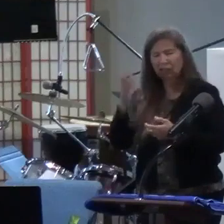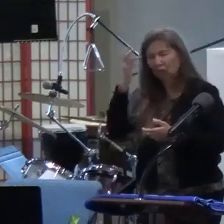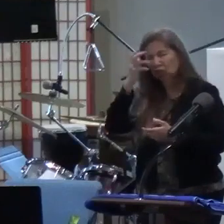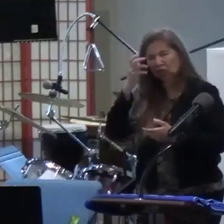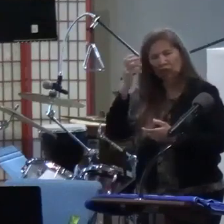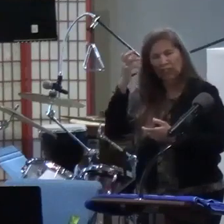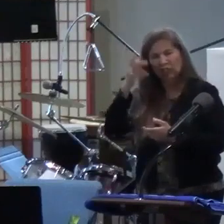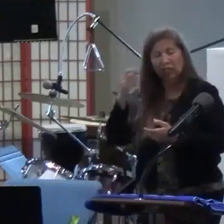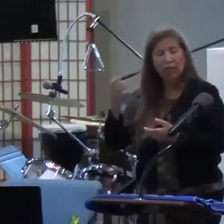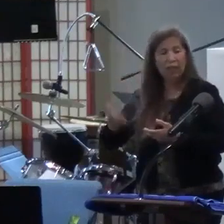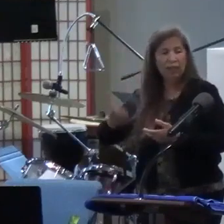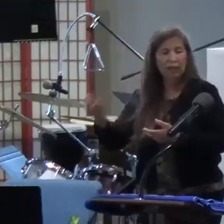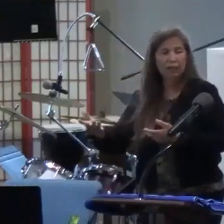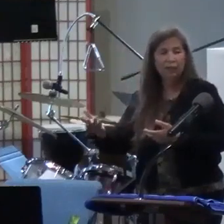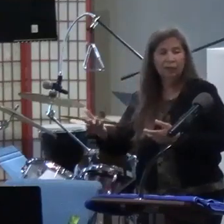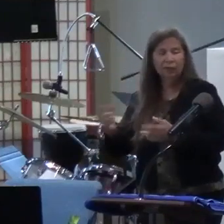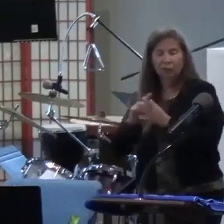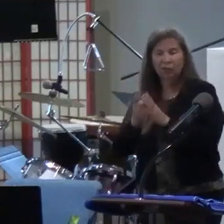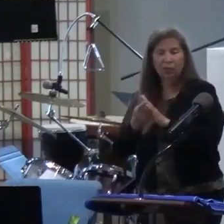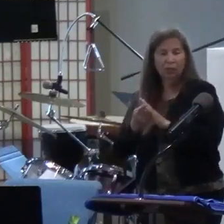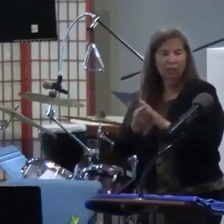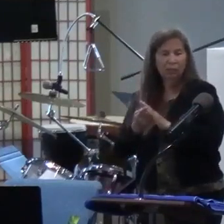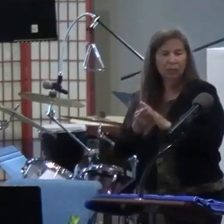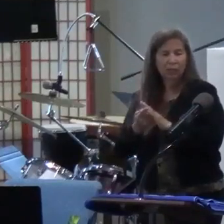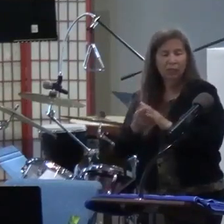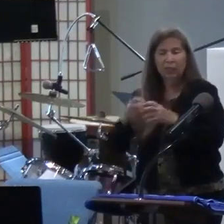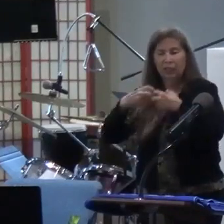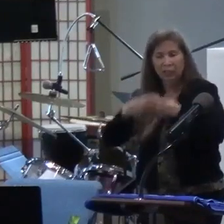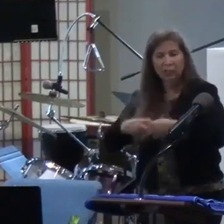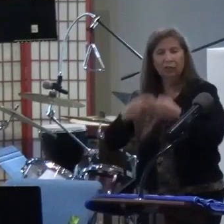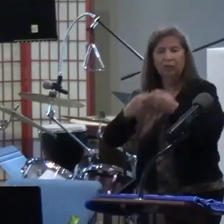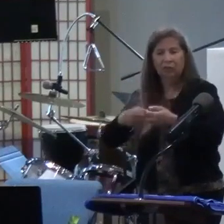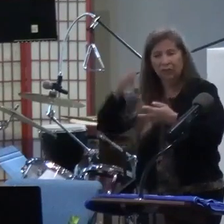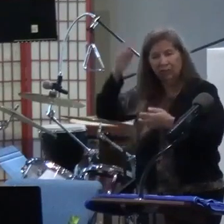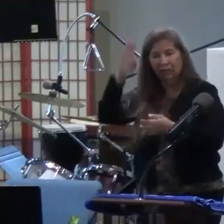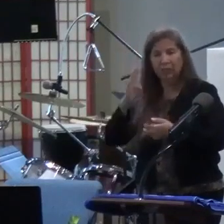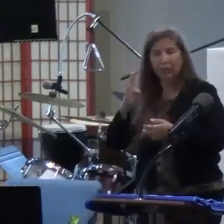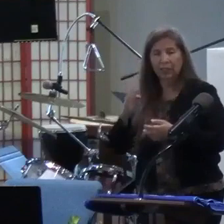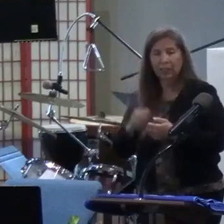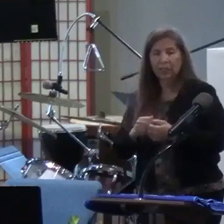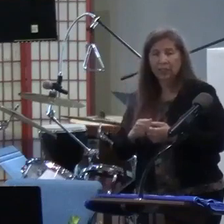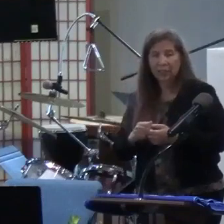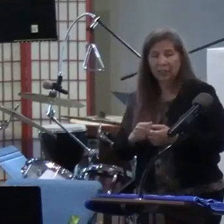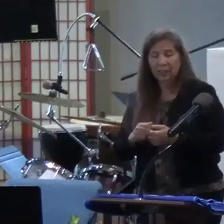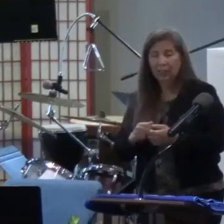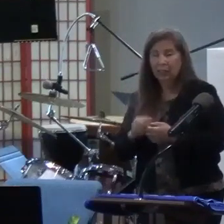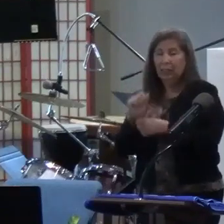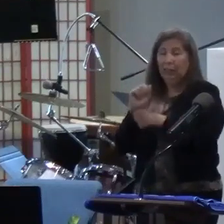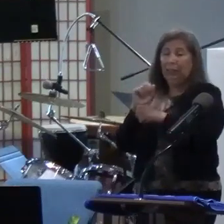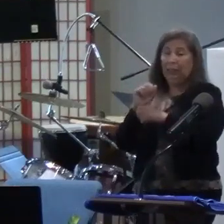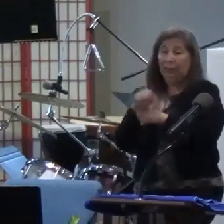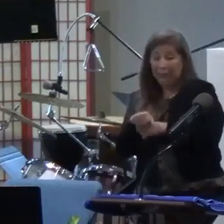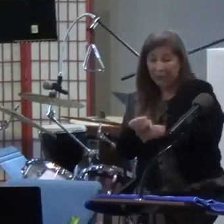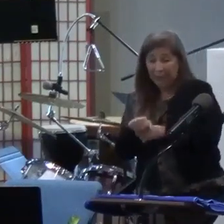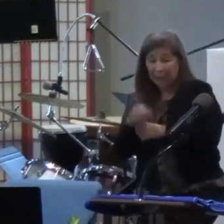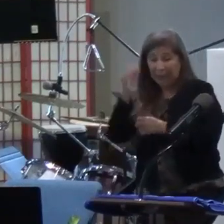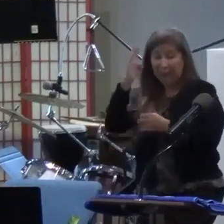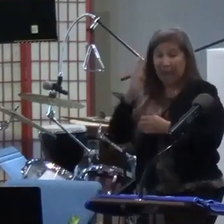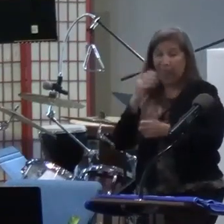thing. I'll give you a second to try to figure out how this makes sense. He's wrestling with God and it says he defeated God.